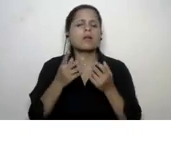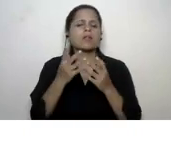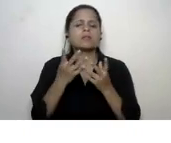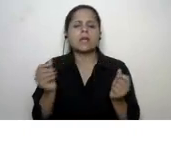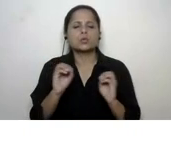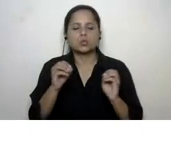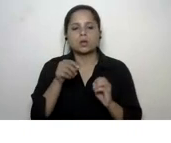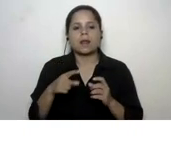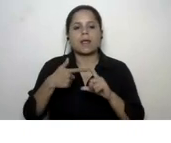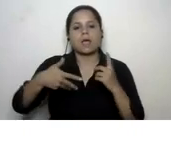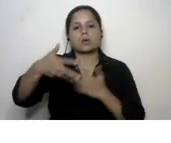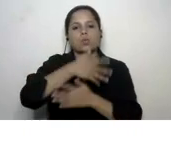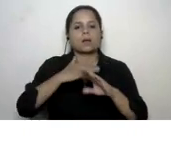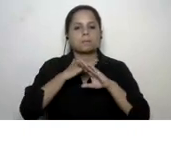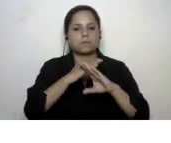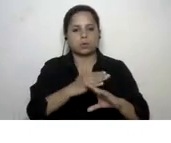the environment